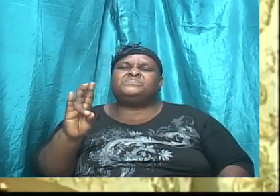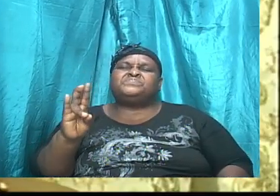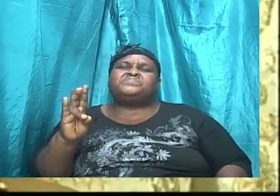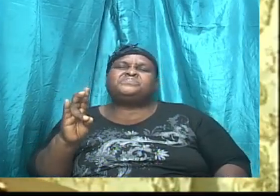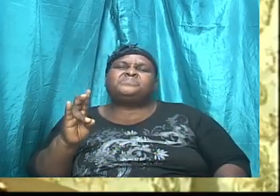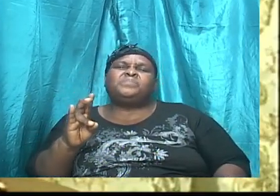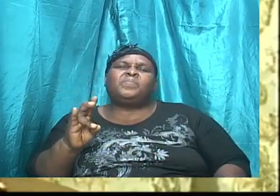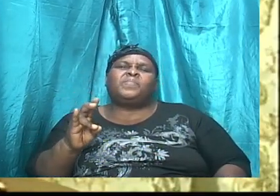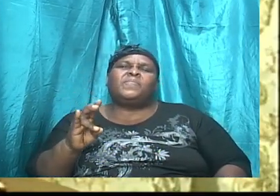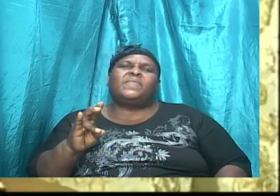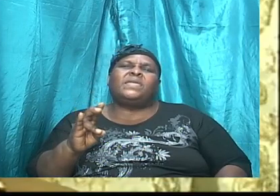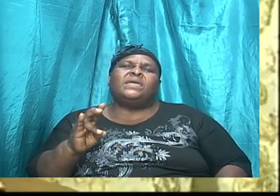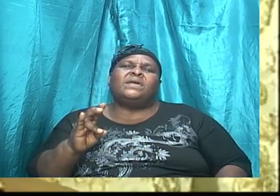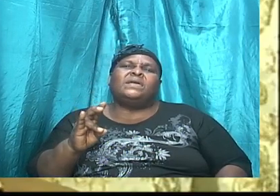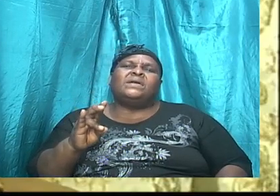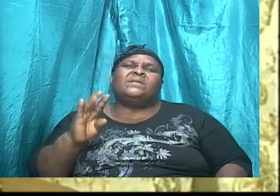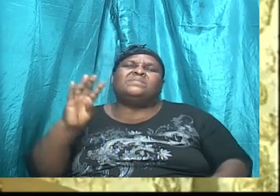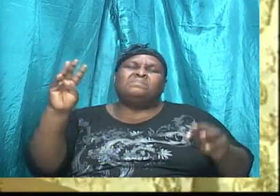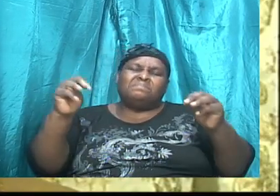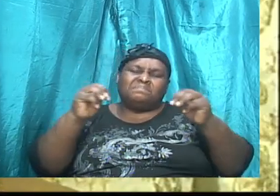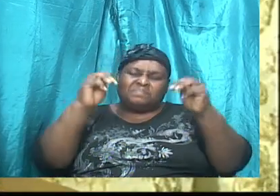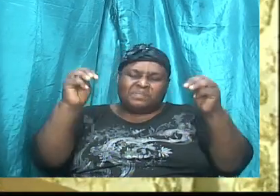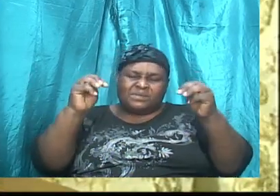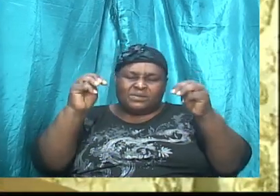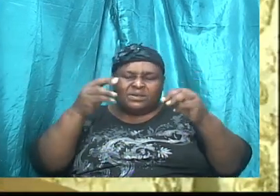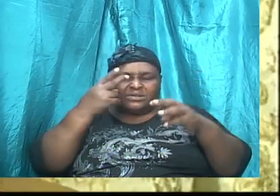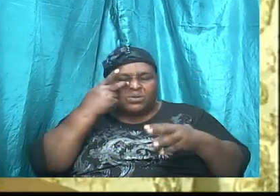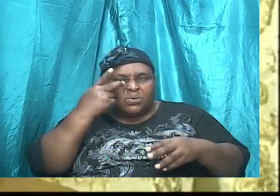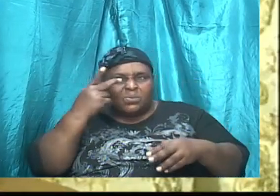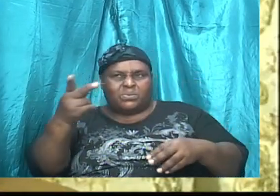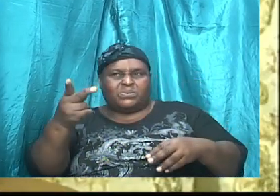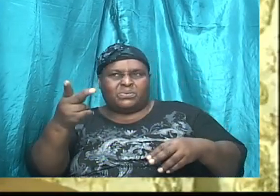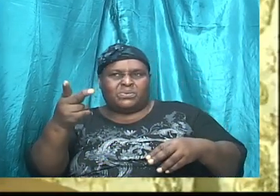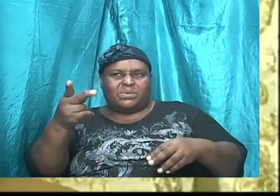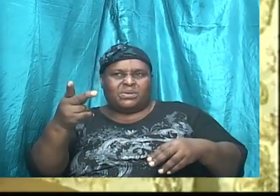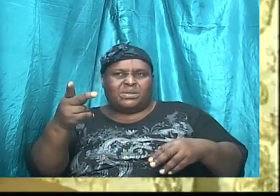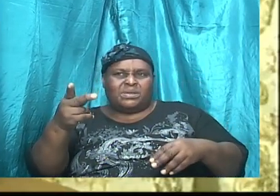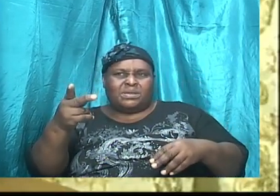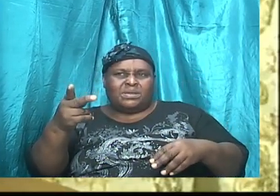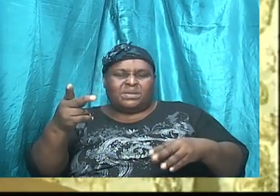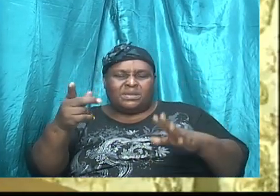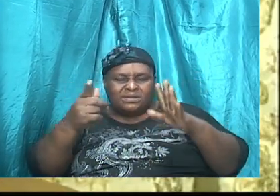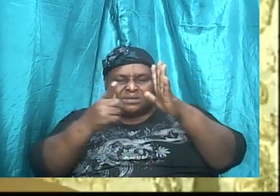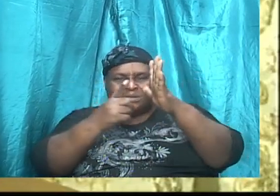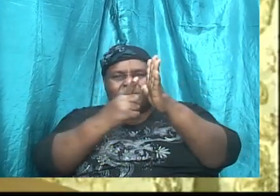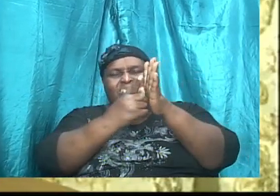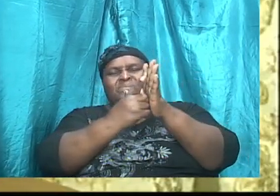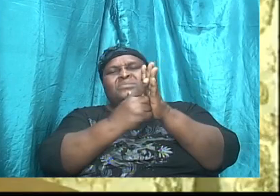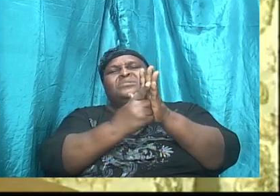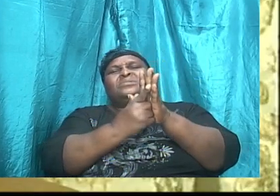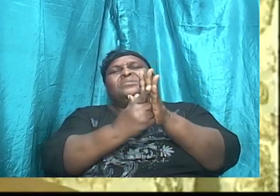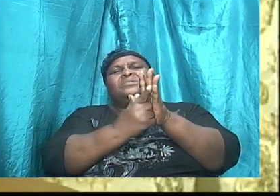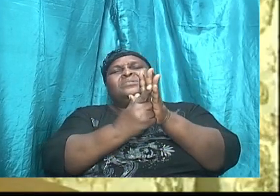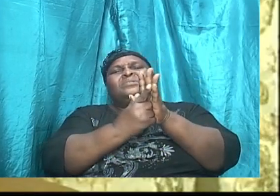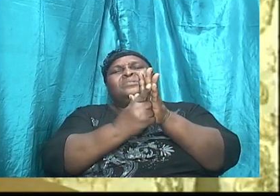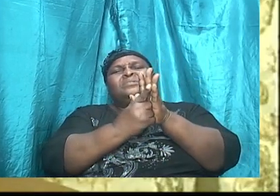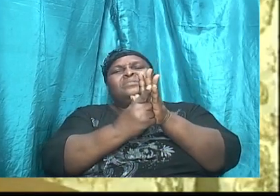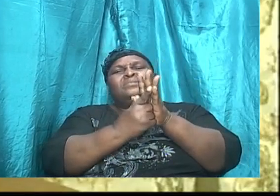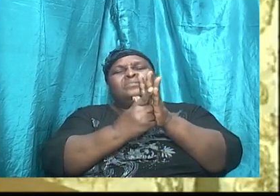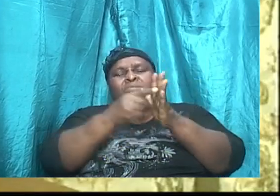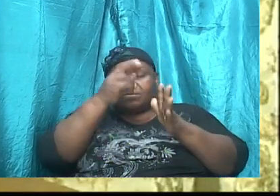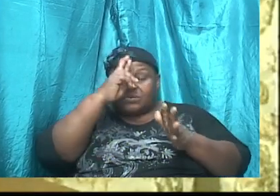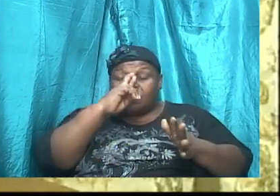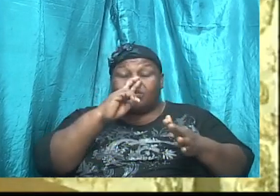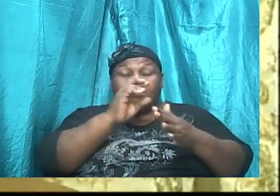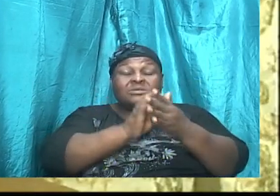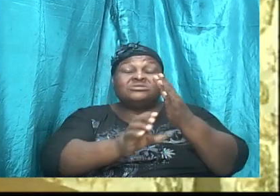the magnifying glass, which is called the law. Romans chapter 8,